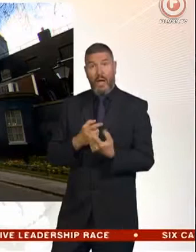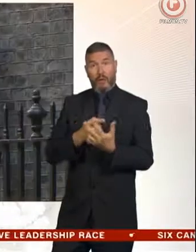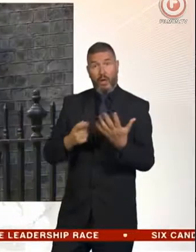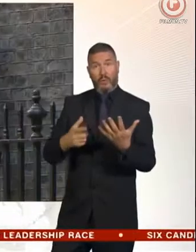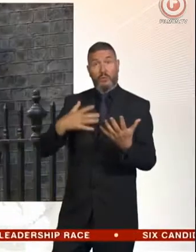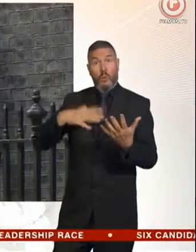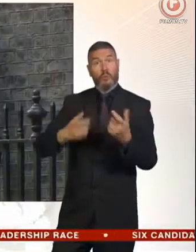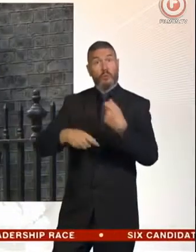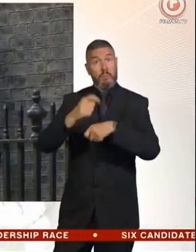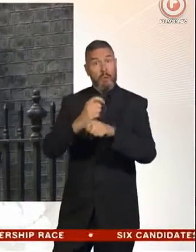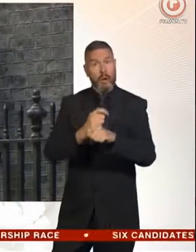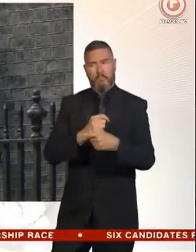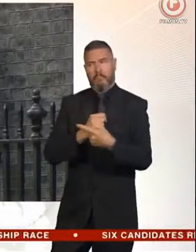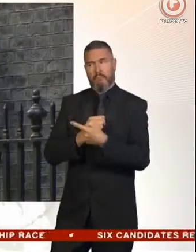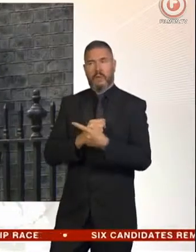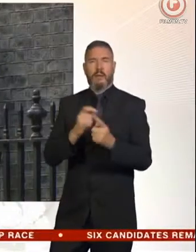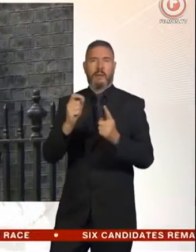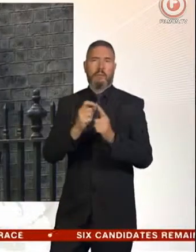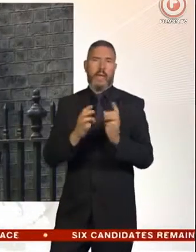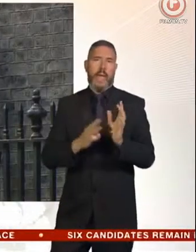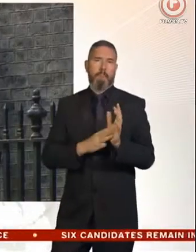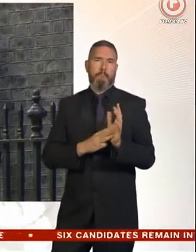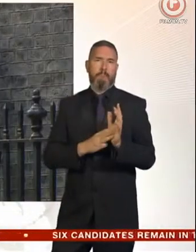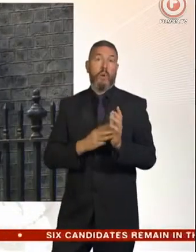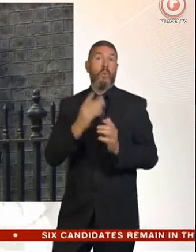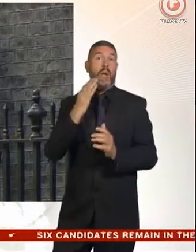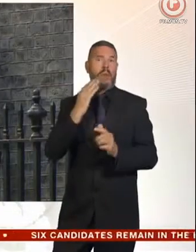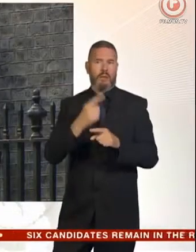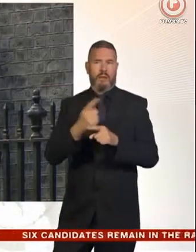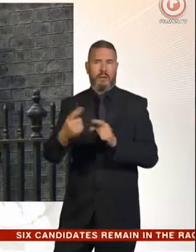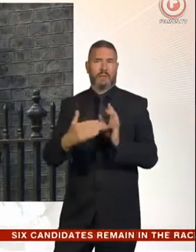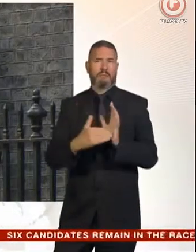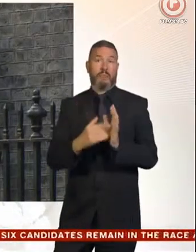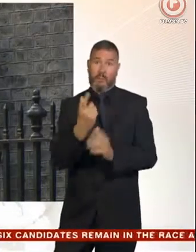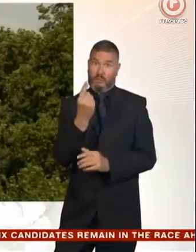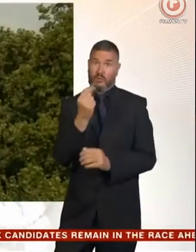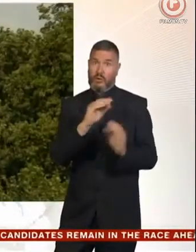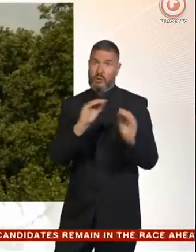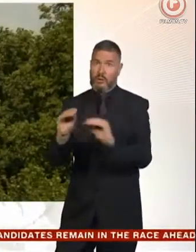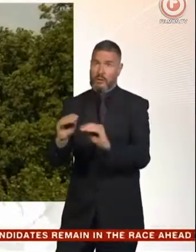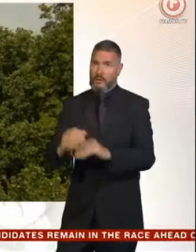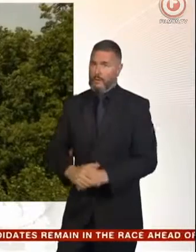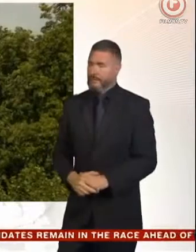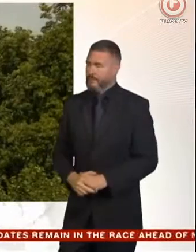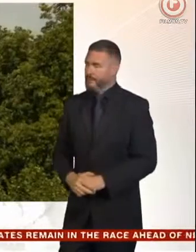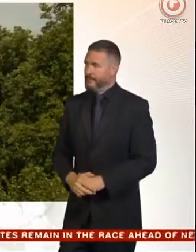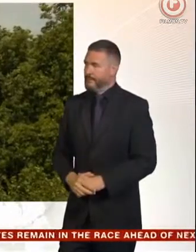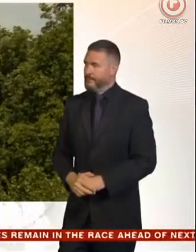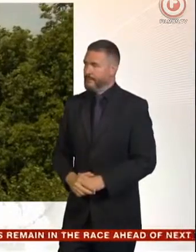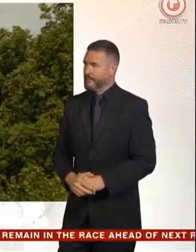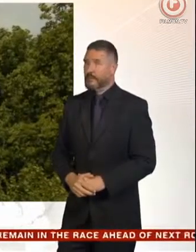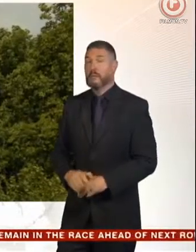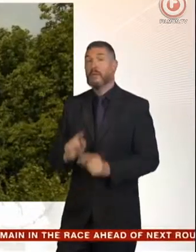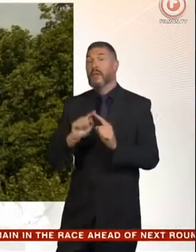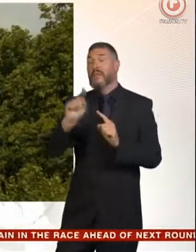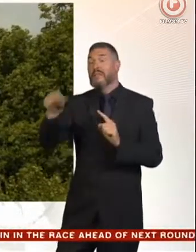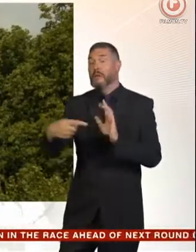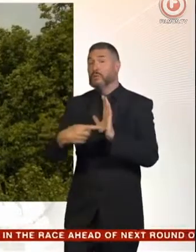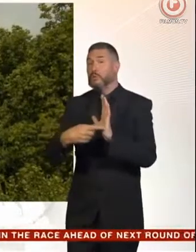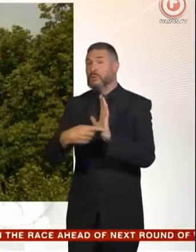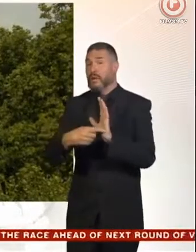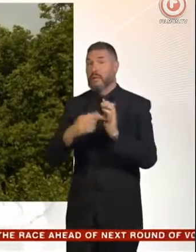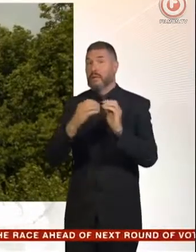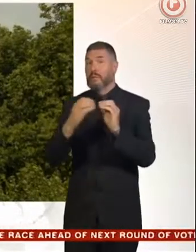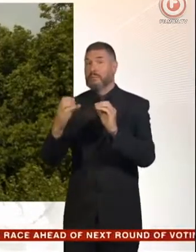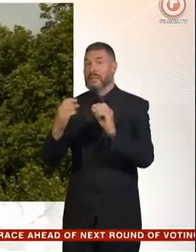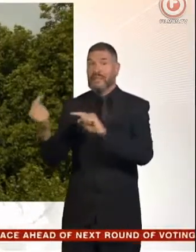chasing, moving in here in just over a month. And crucially, Jane, that BBC debate next Tuesday